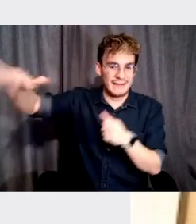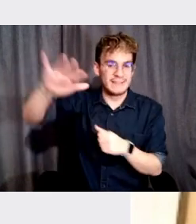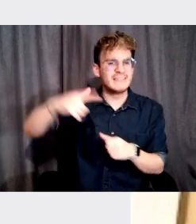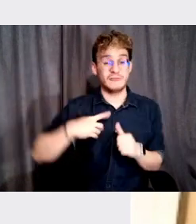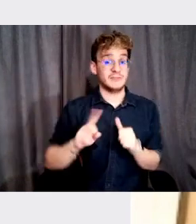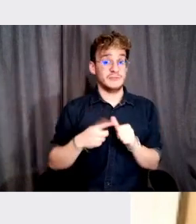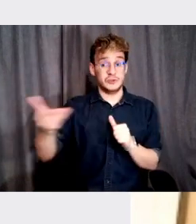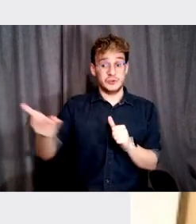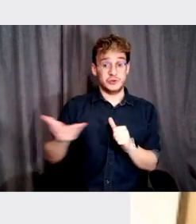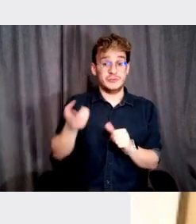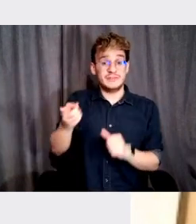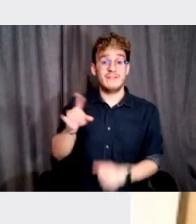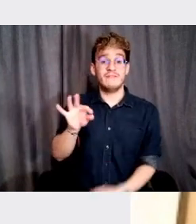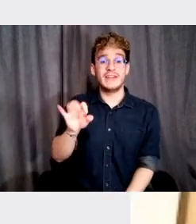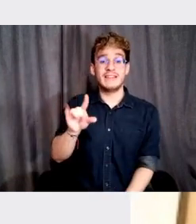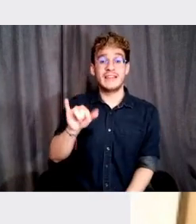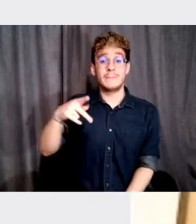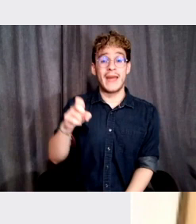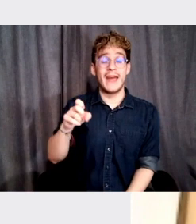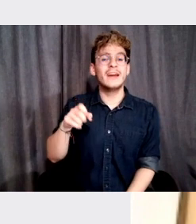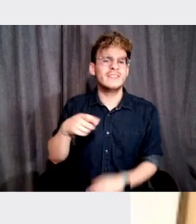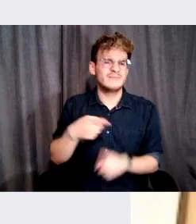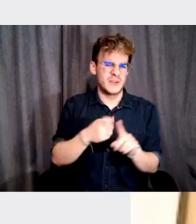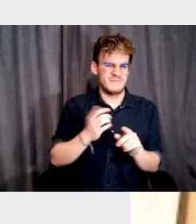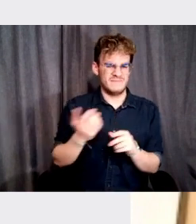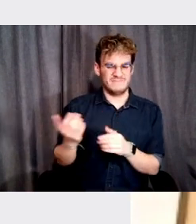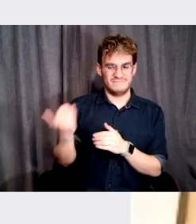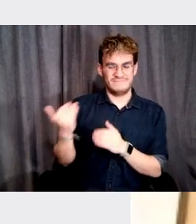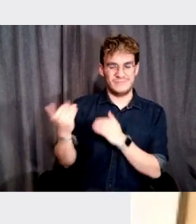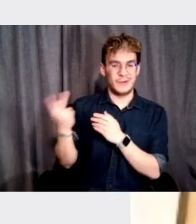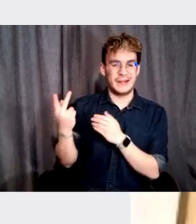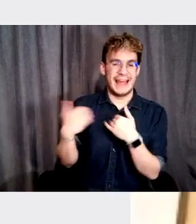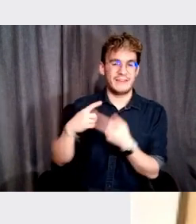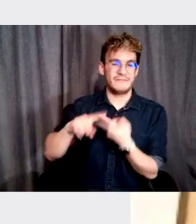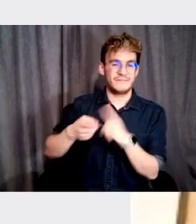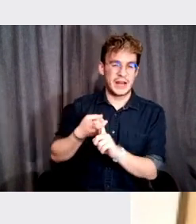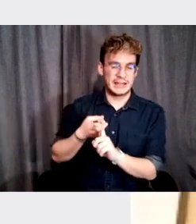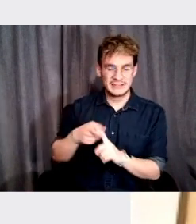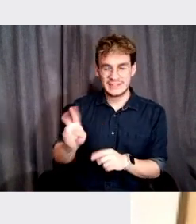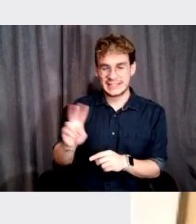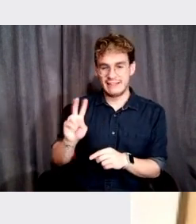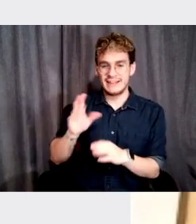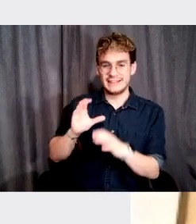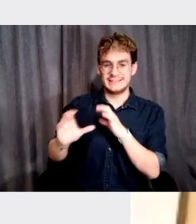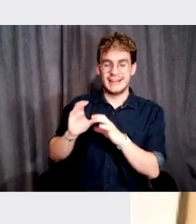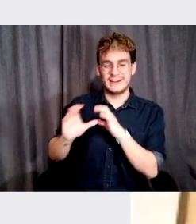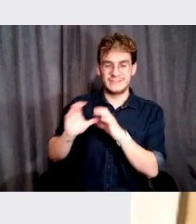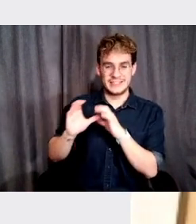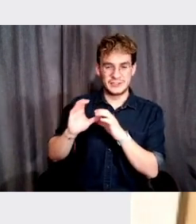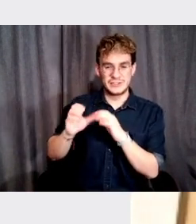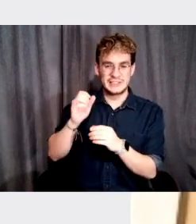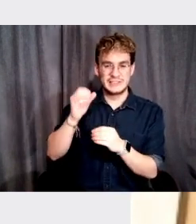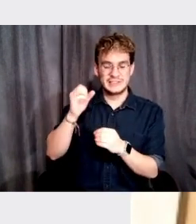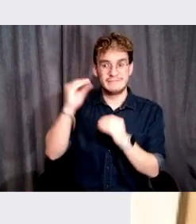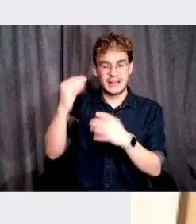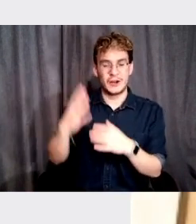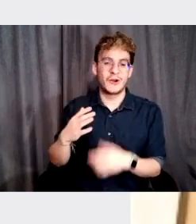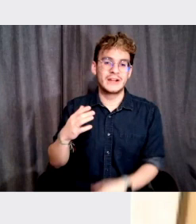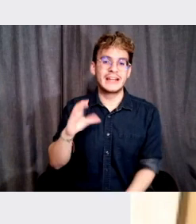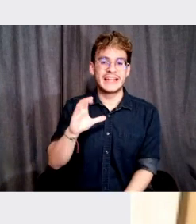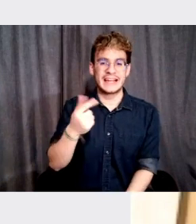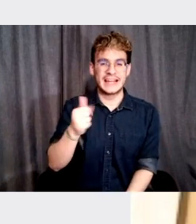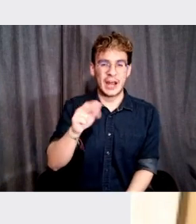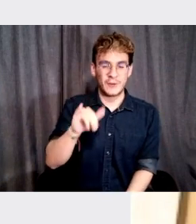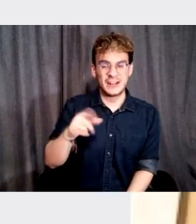was first introduced to Felipe by our mutual friend and former Vignelli design conversation speaker Gary Hustwit, with whom